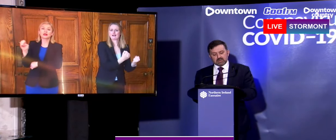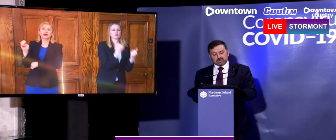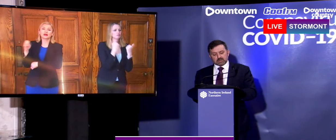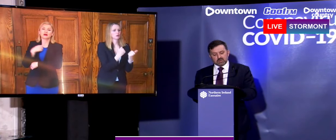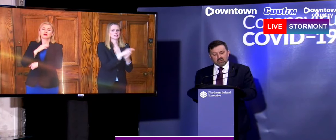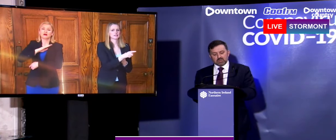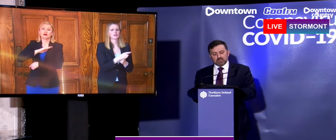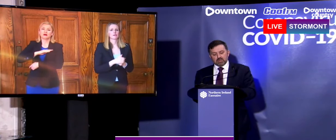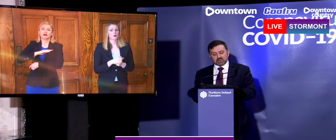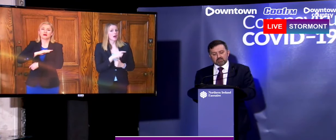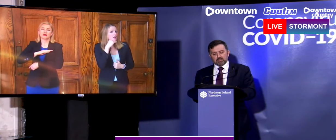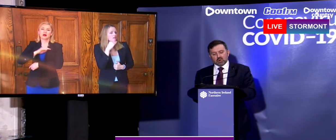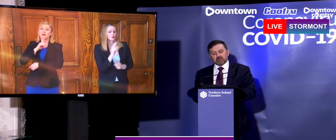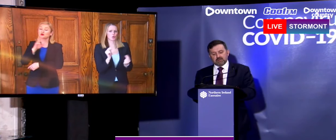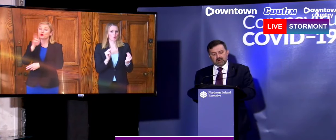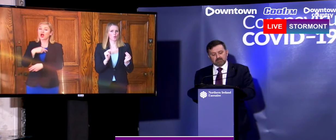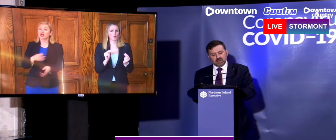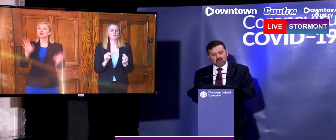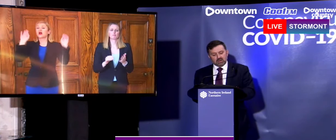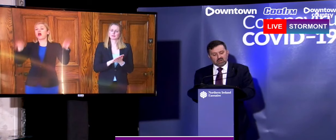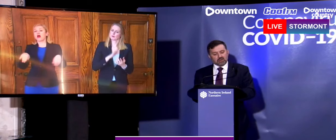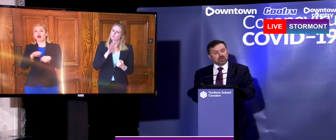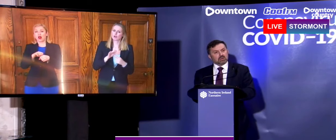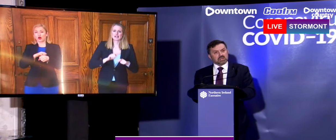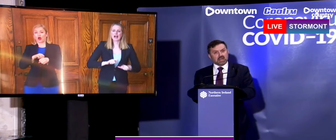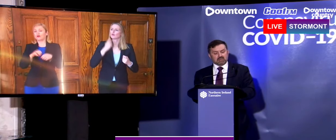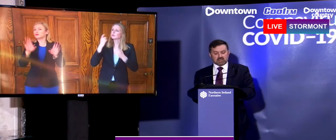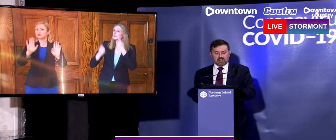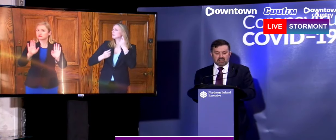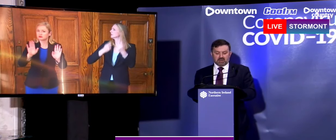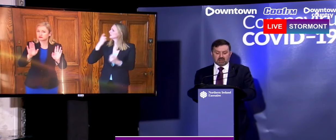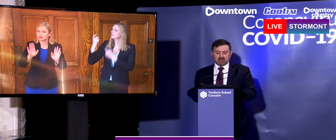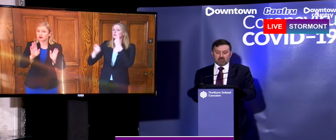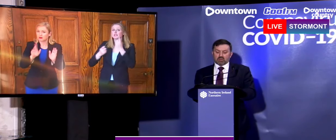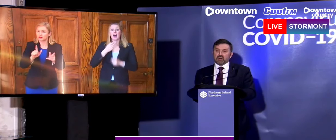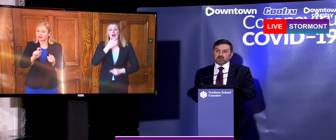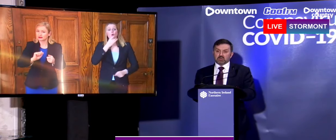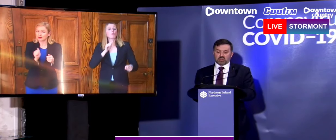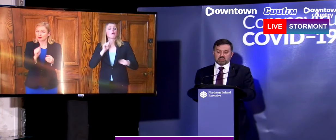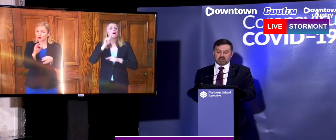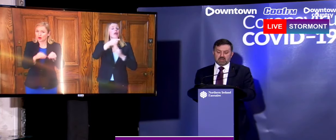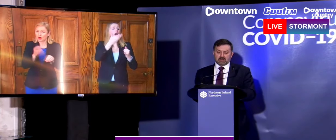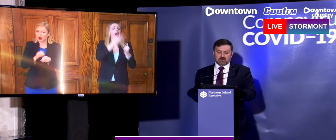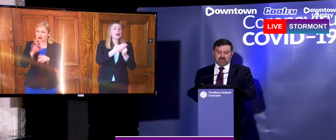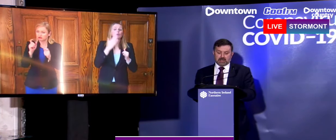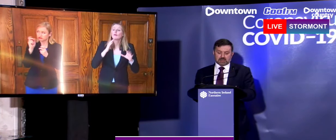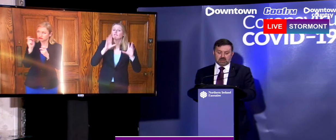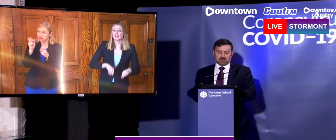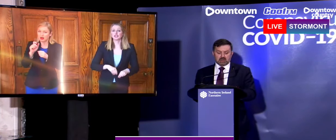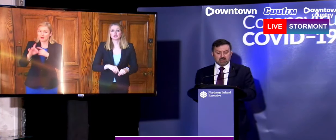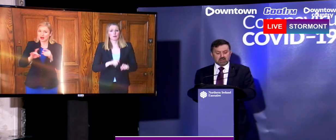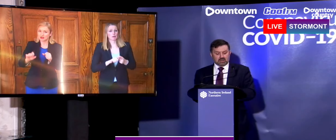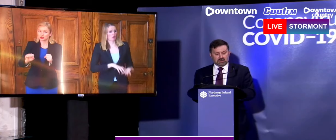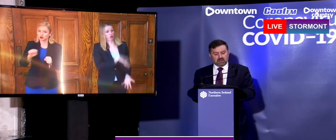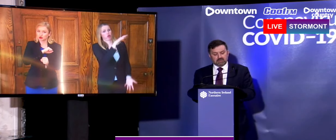so I would much more prefer to come out the other side of this pandemic with far too much PPE remaining in